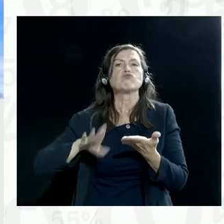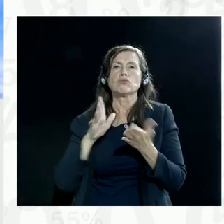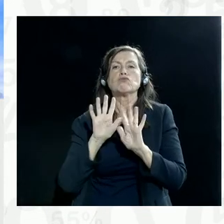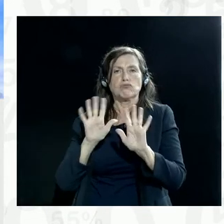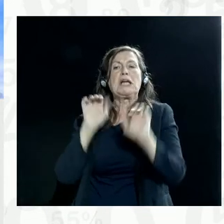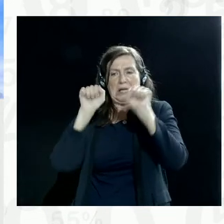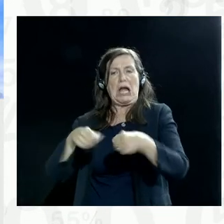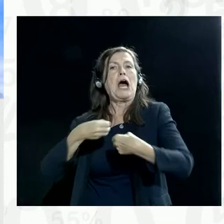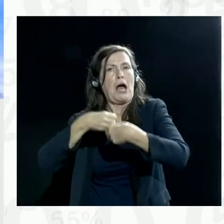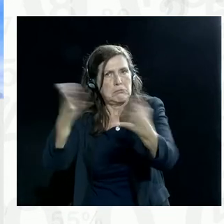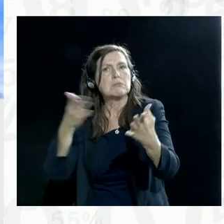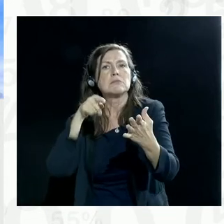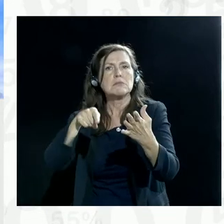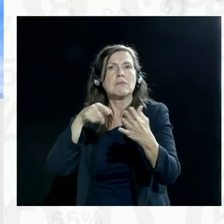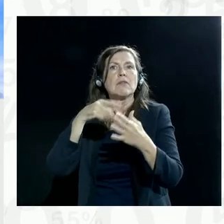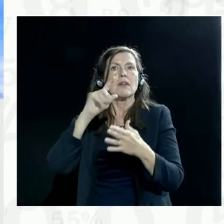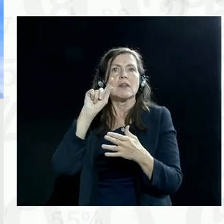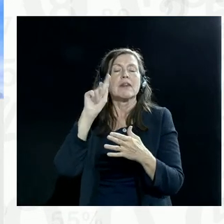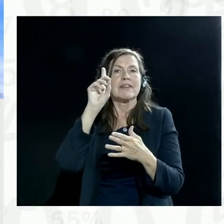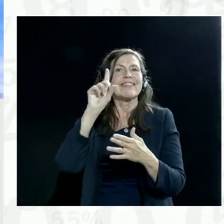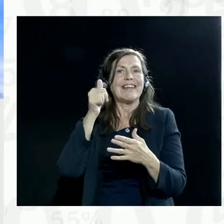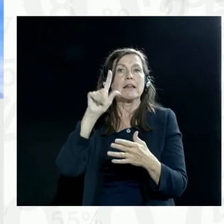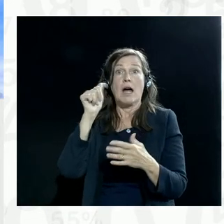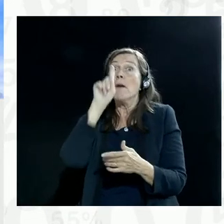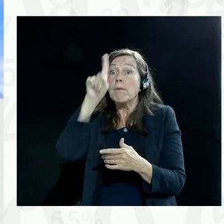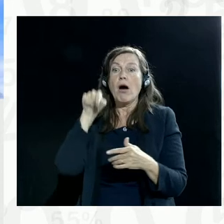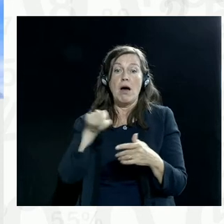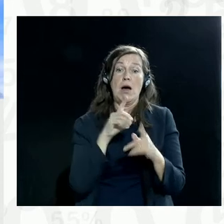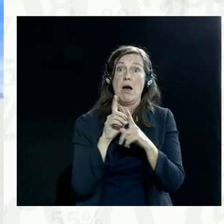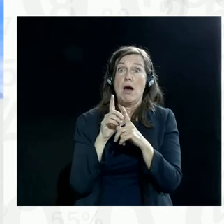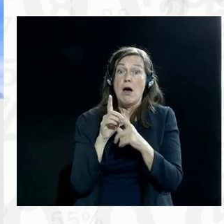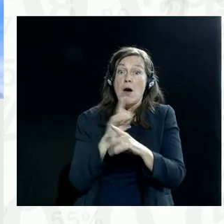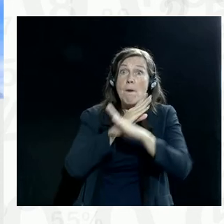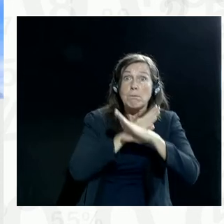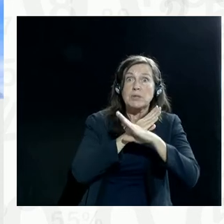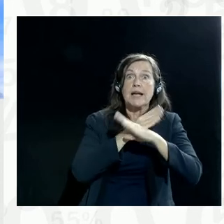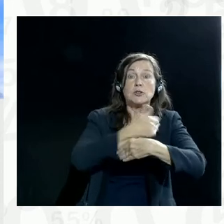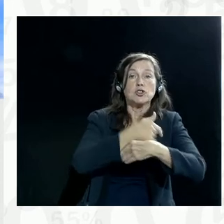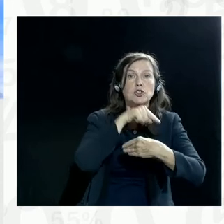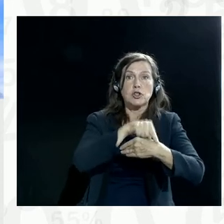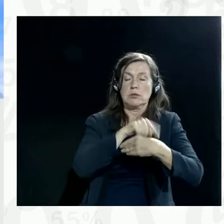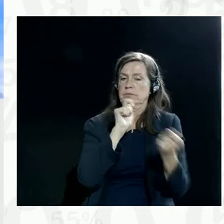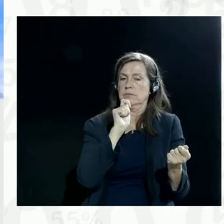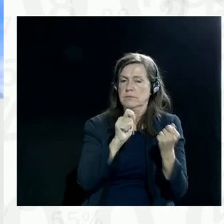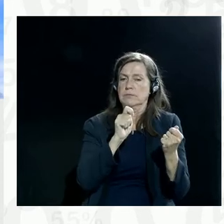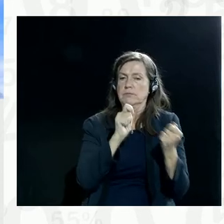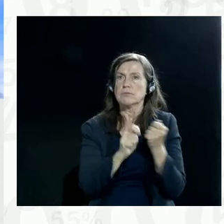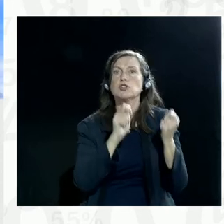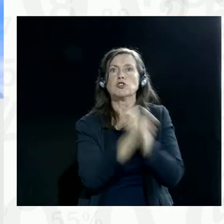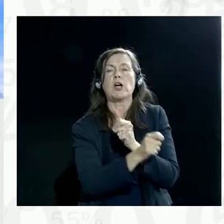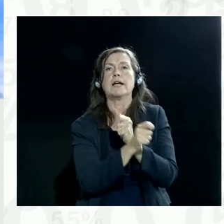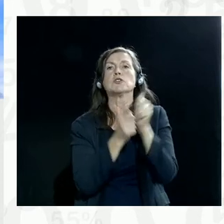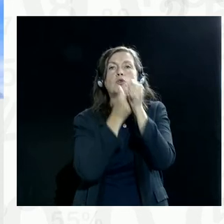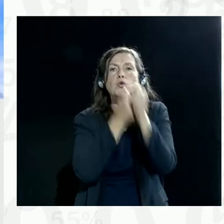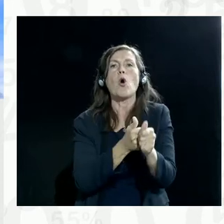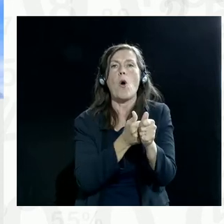However, the data protection regimes have changed social norms. Since 1970, there has been plenty